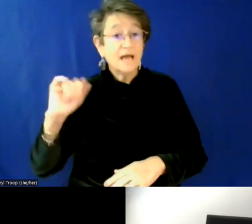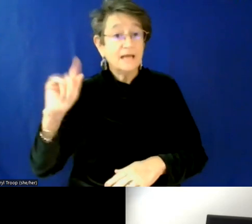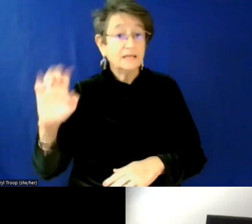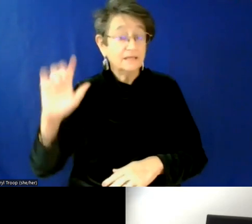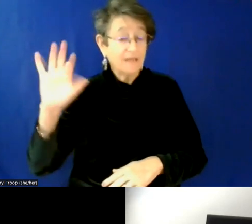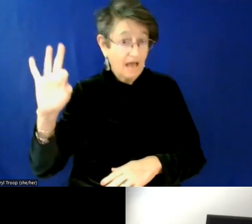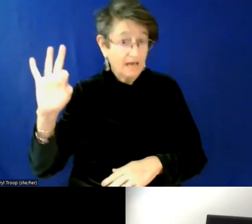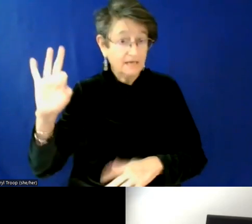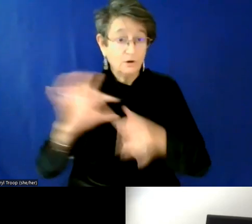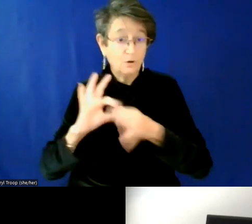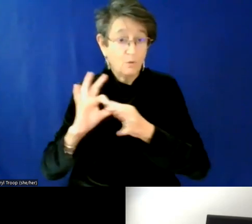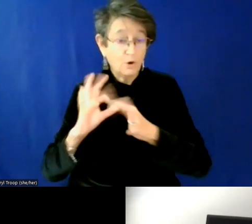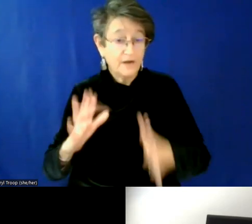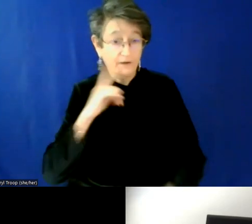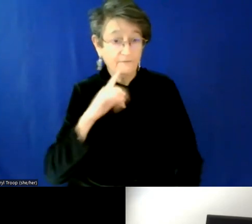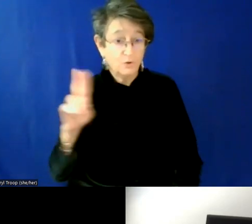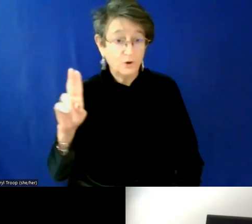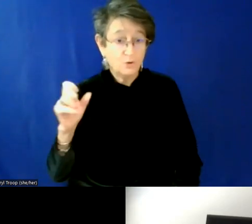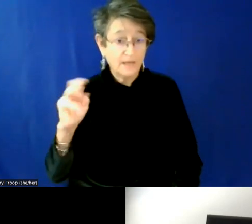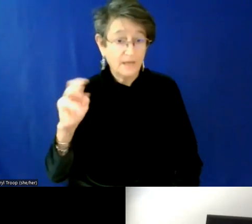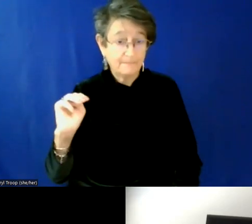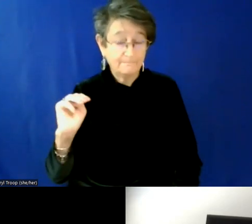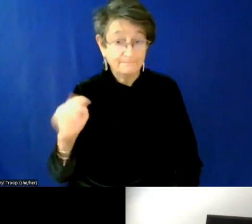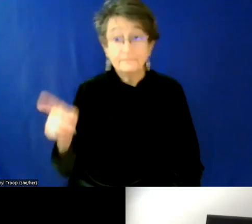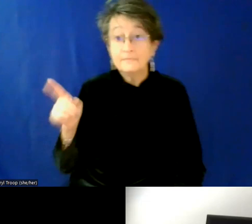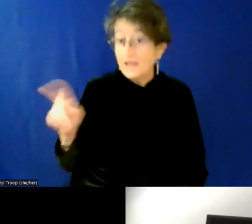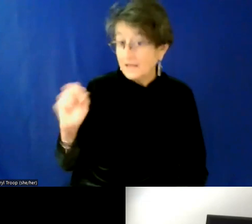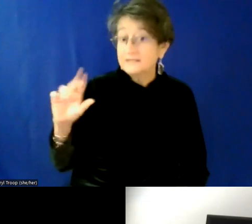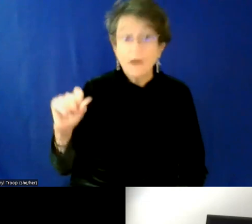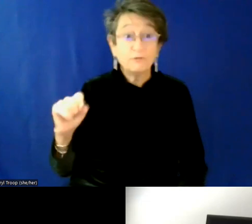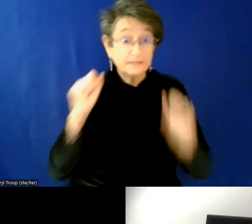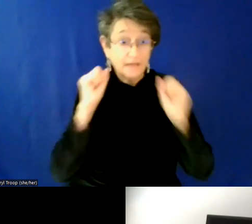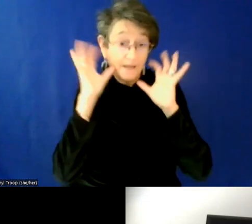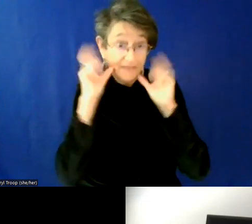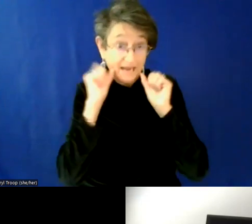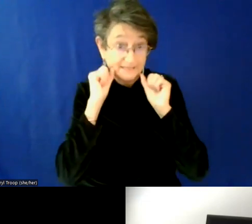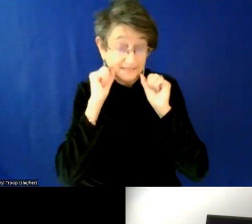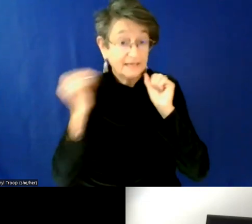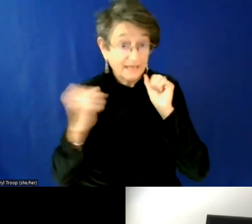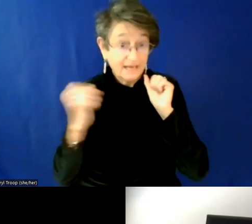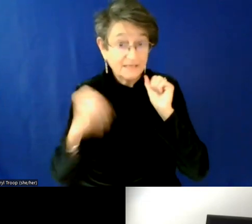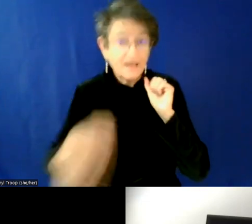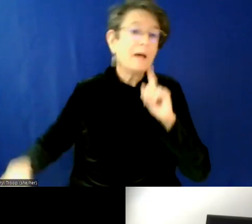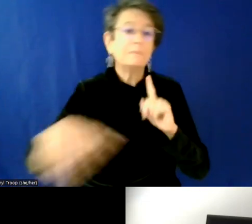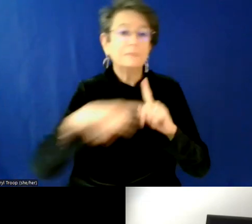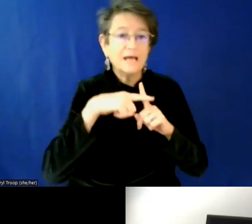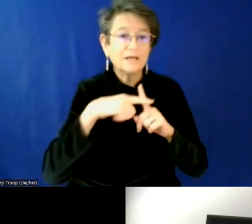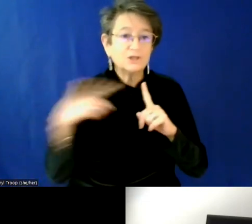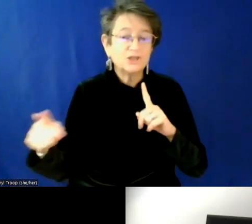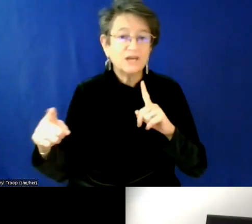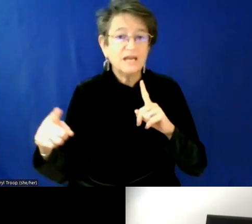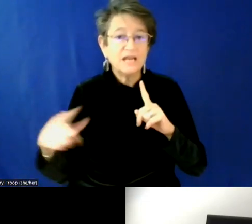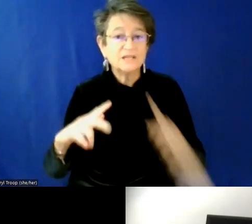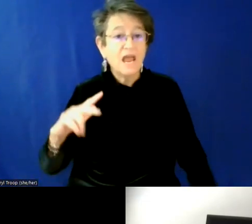about Sarah, besides the fact that she is amazing, um, is that she is a rare triple crown